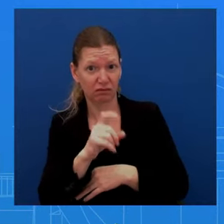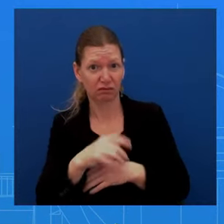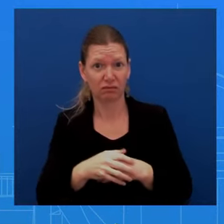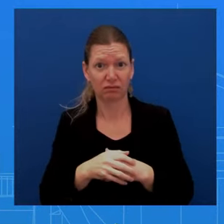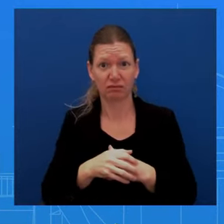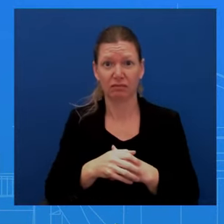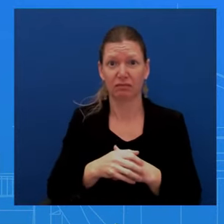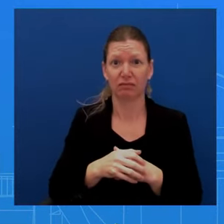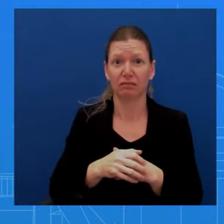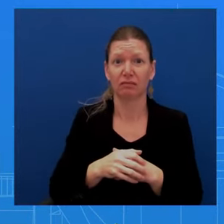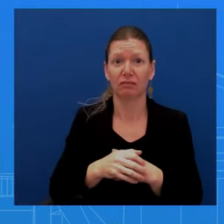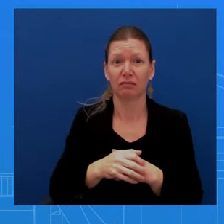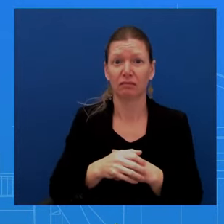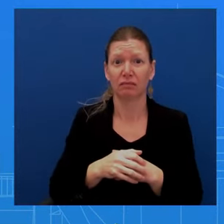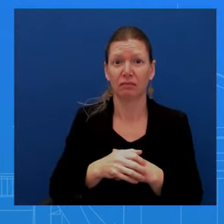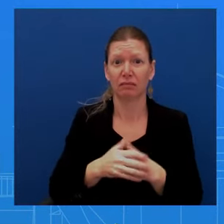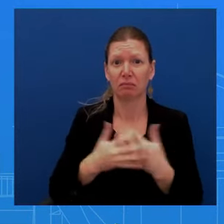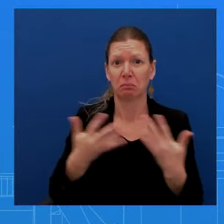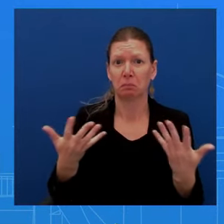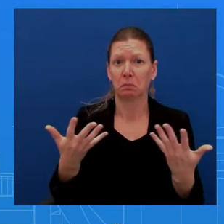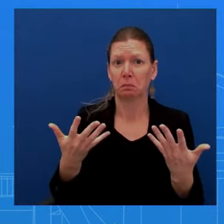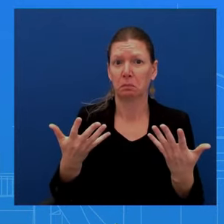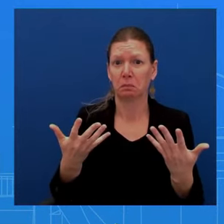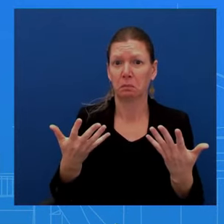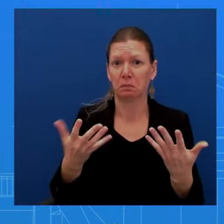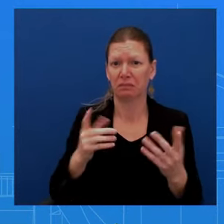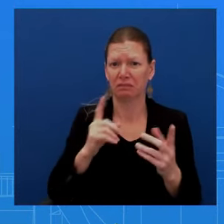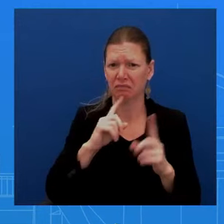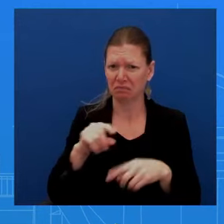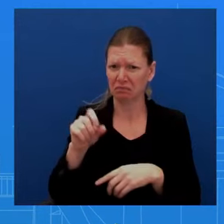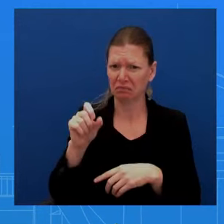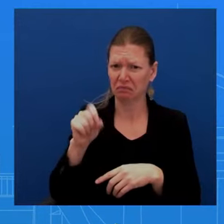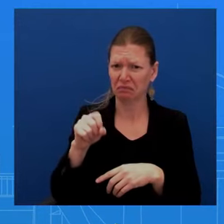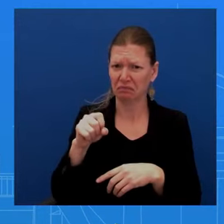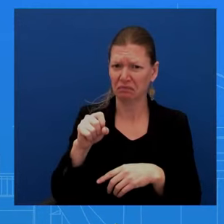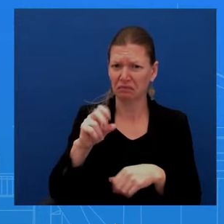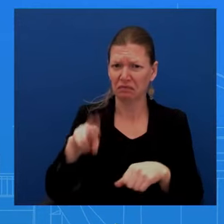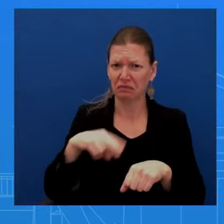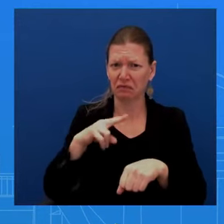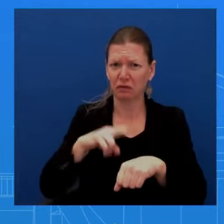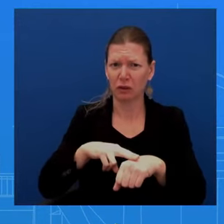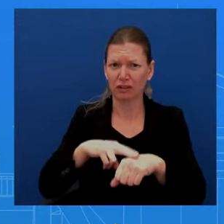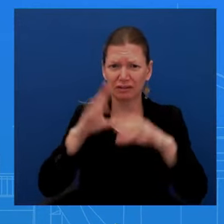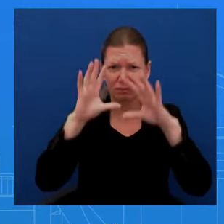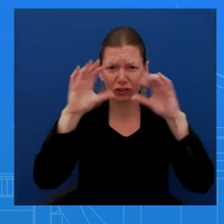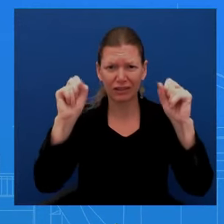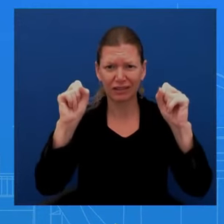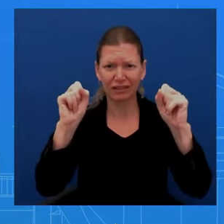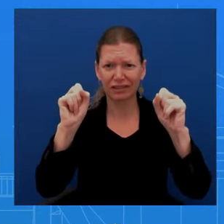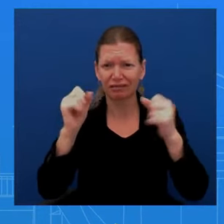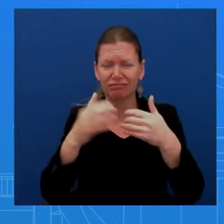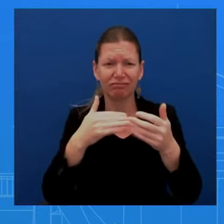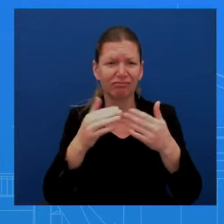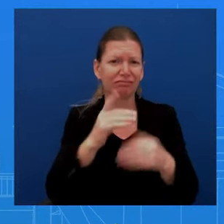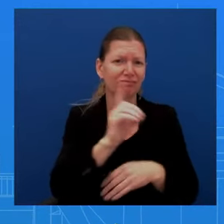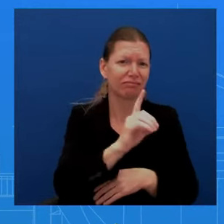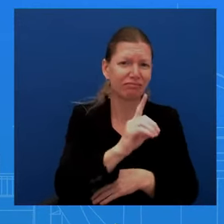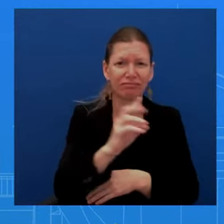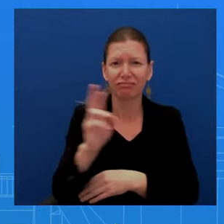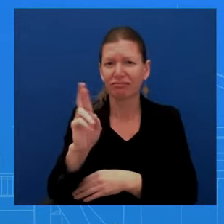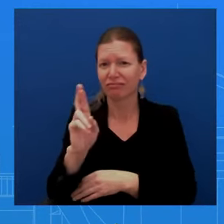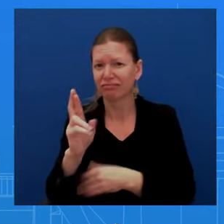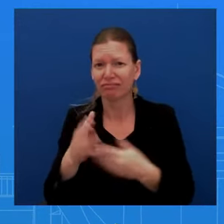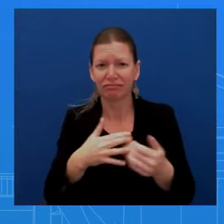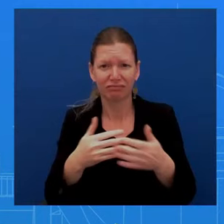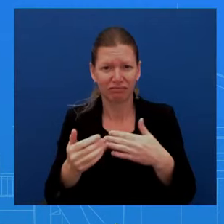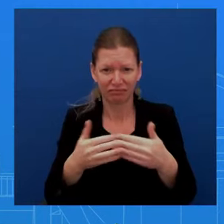covered, it is typical. It is typical for all presidents, regardless of party, uh, to host supporters at the White House complex, which is both,